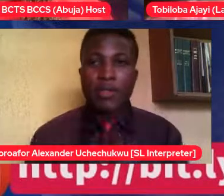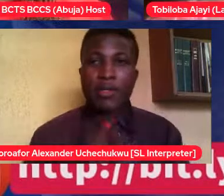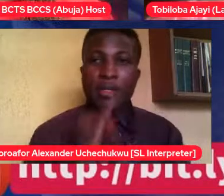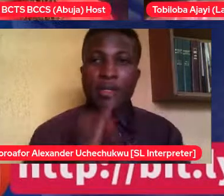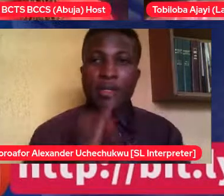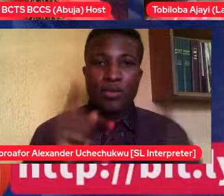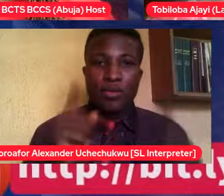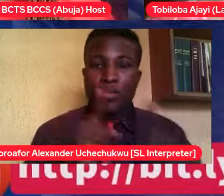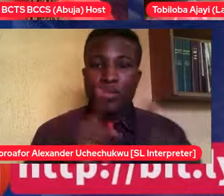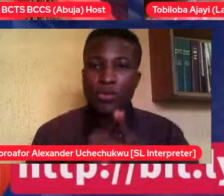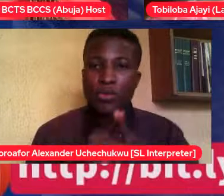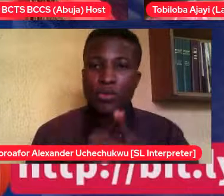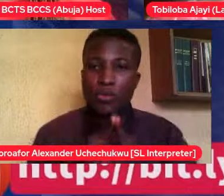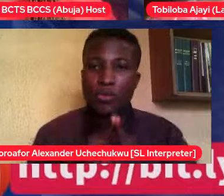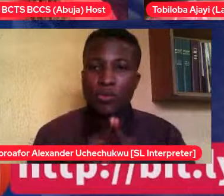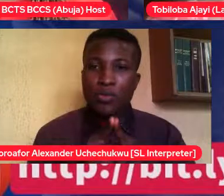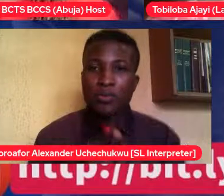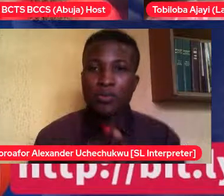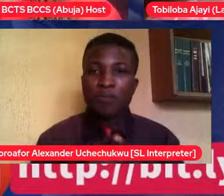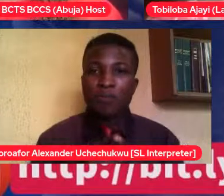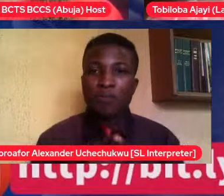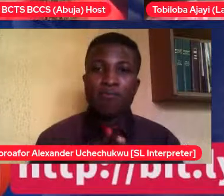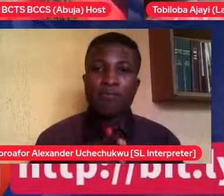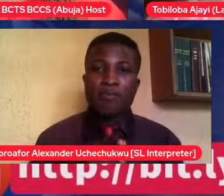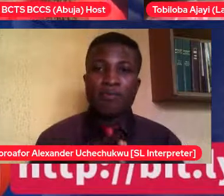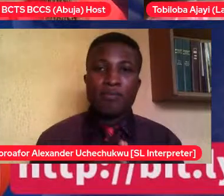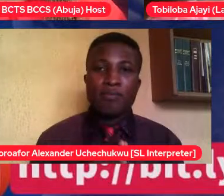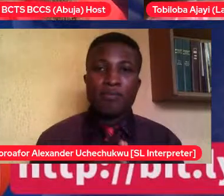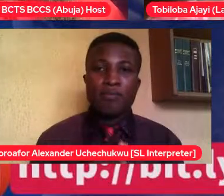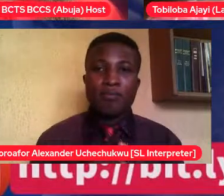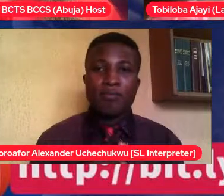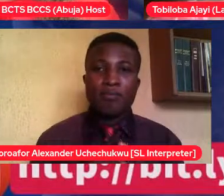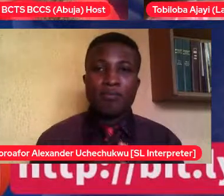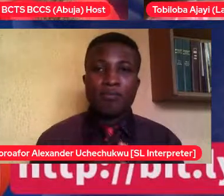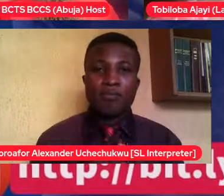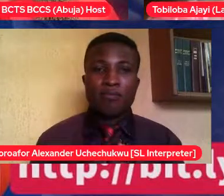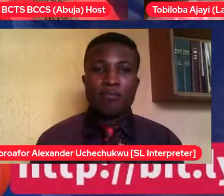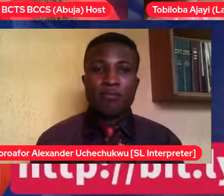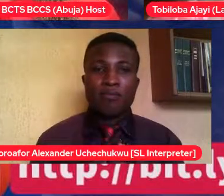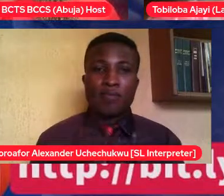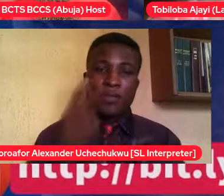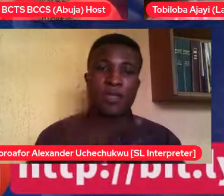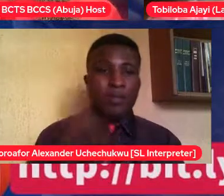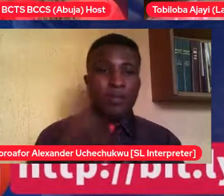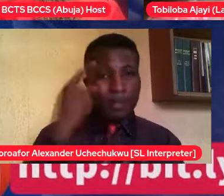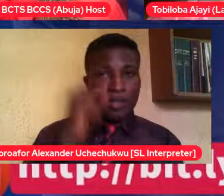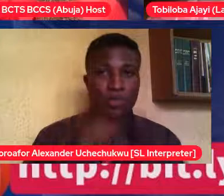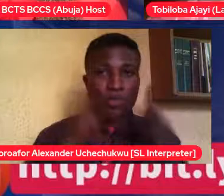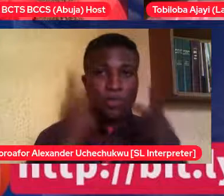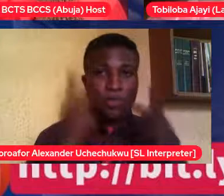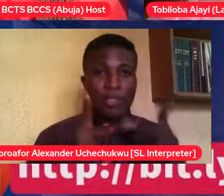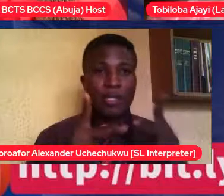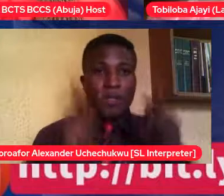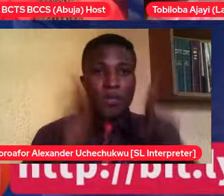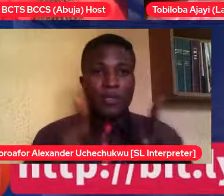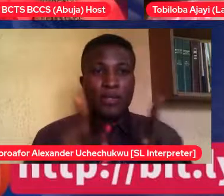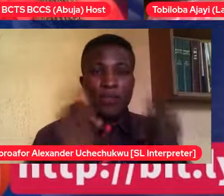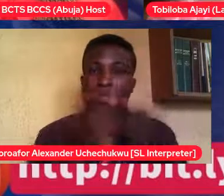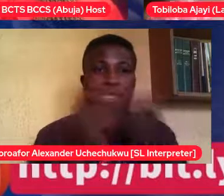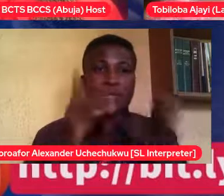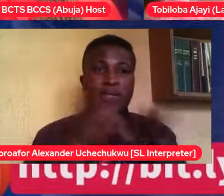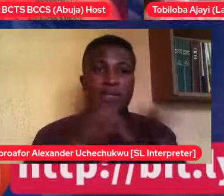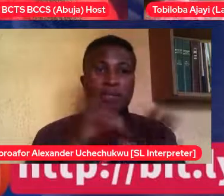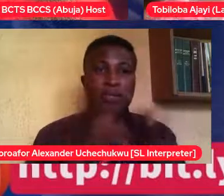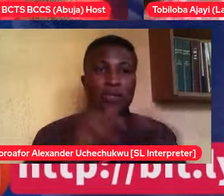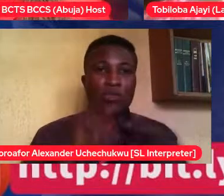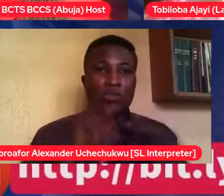to see a person without a disability as a hero for dating a person with disability. Yeah. Why should that person be an hero? Why?